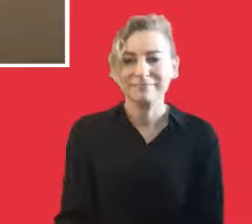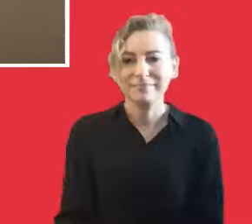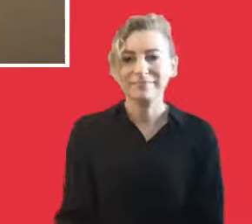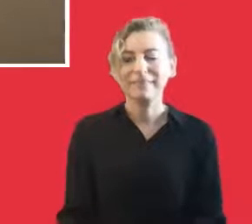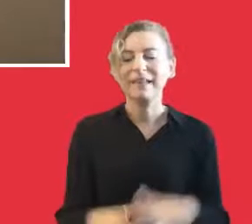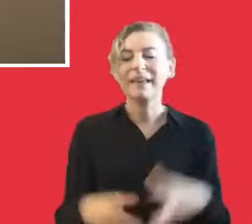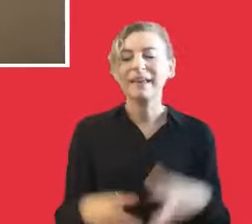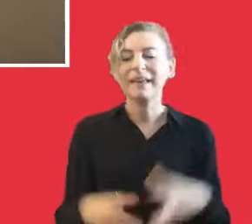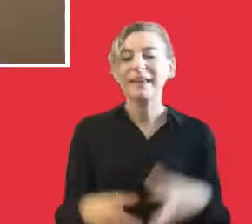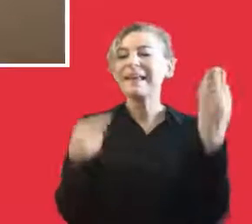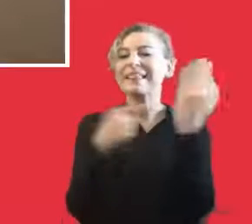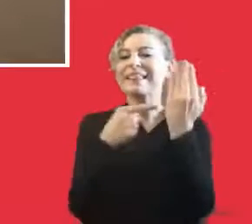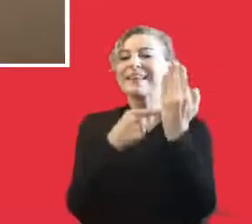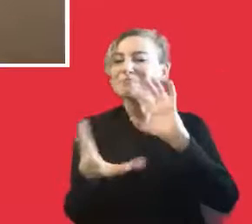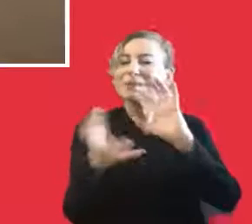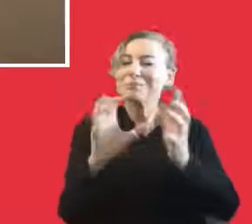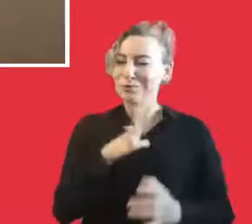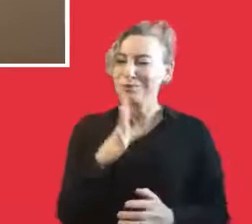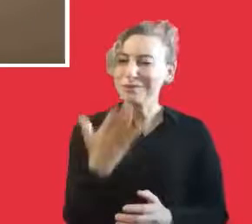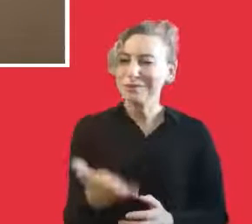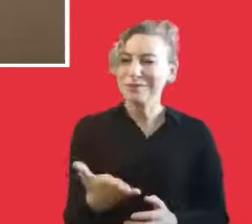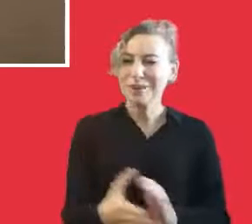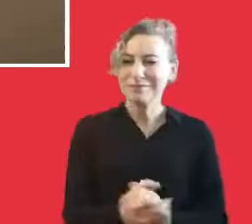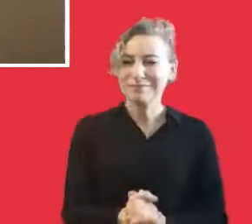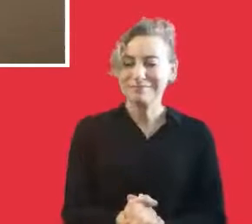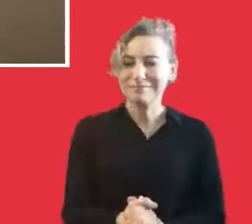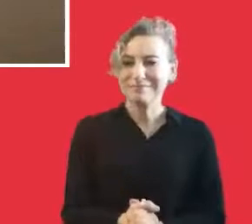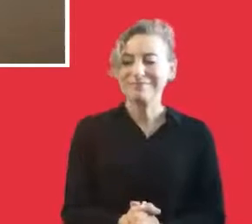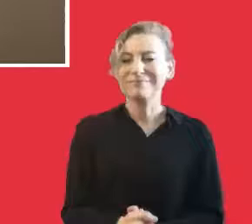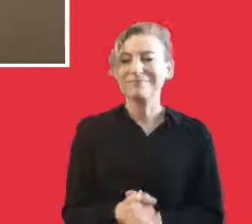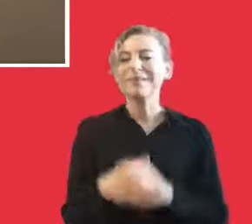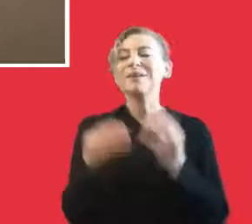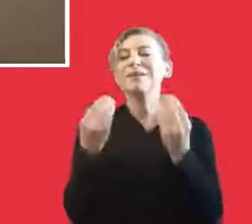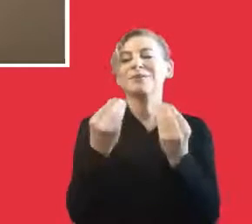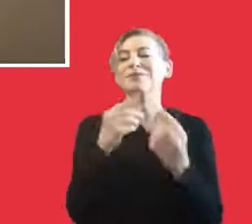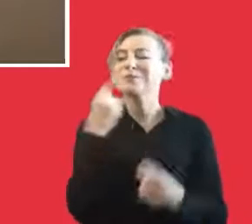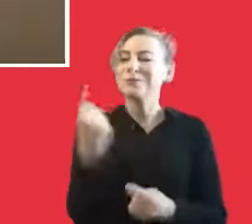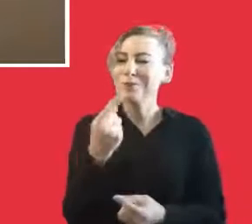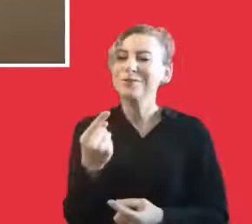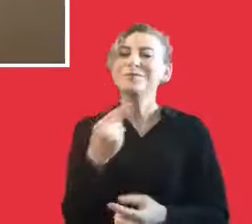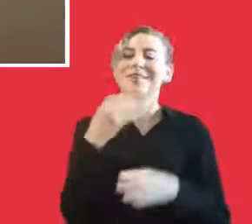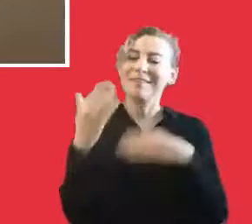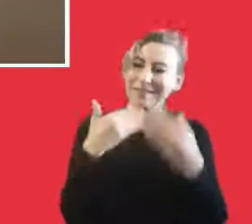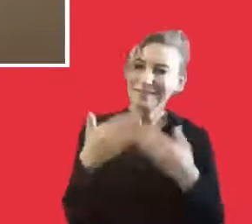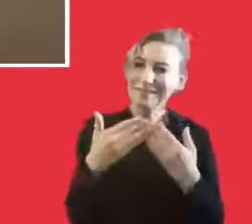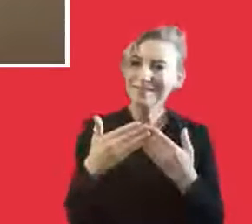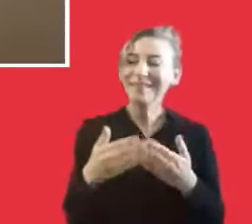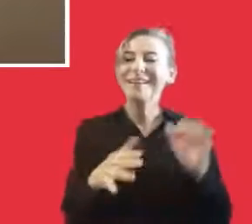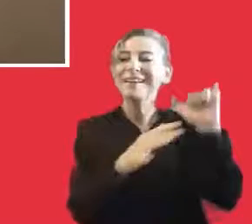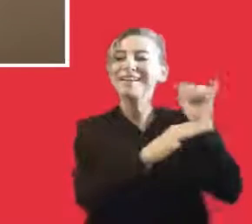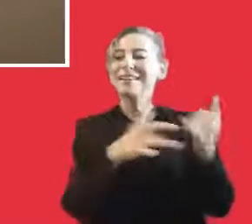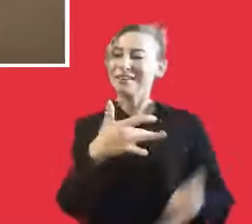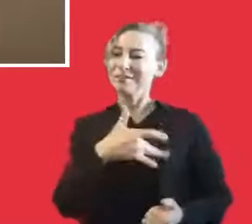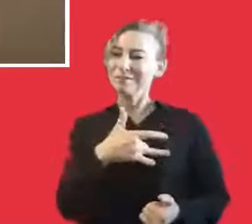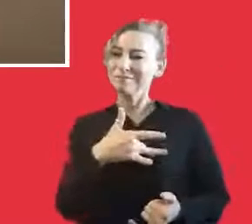quite problematic. Okay, esteemed audience, we're talking about very nice things in the art